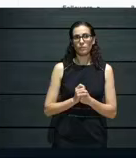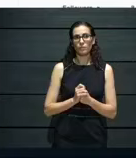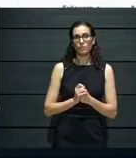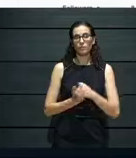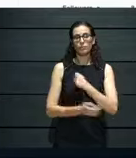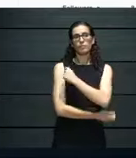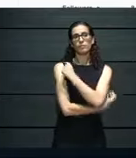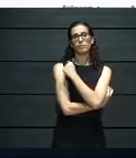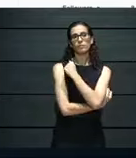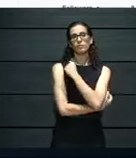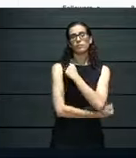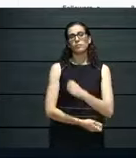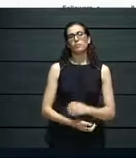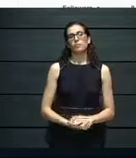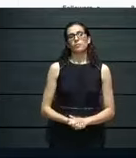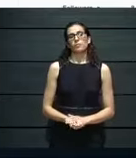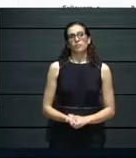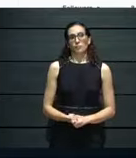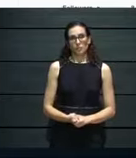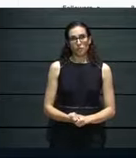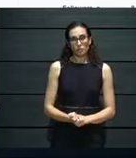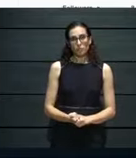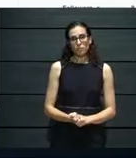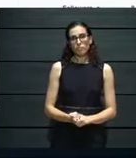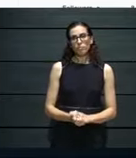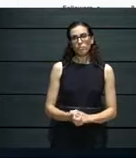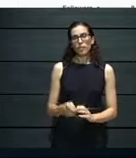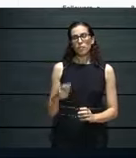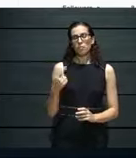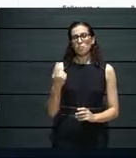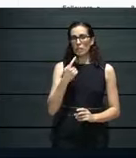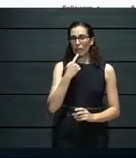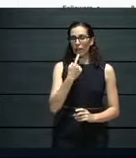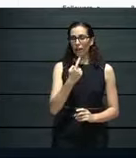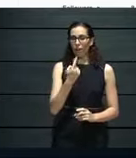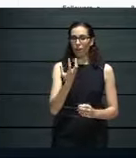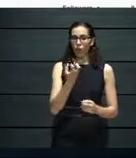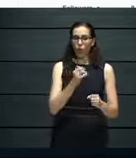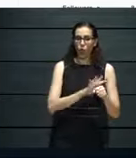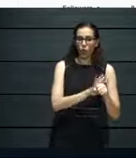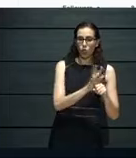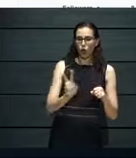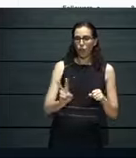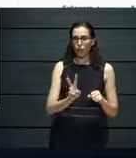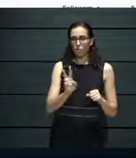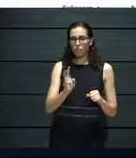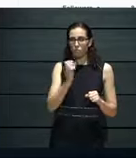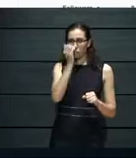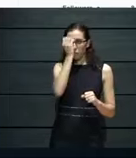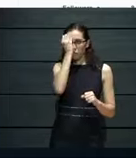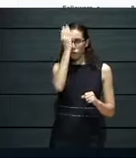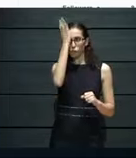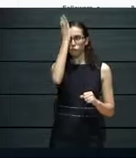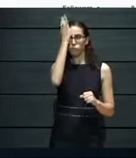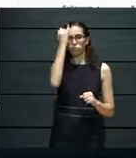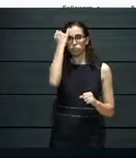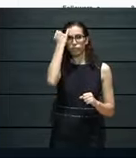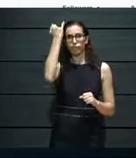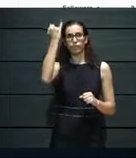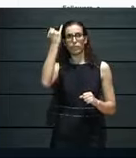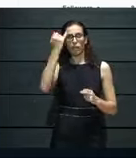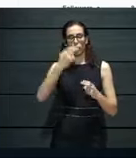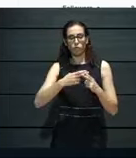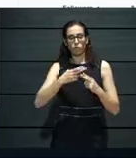said that the pandemic sort of inspired us to, to, to do the